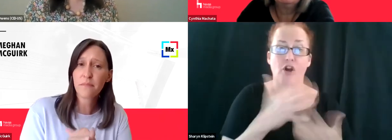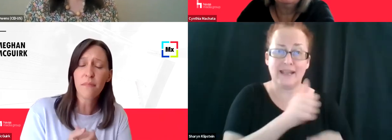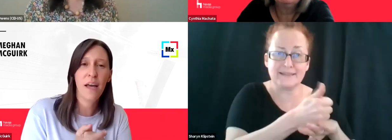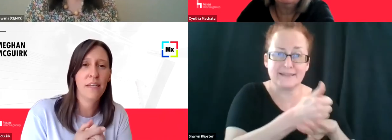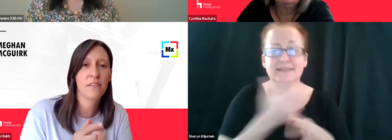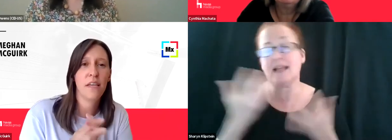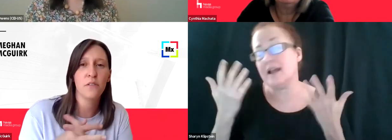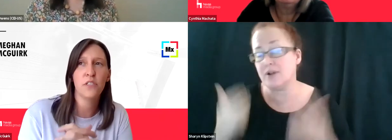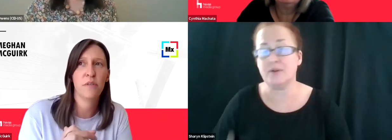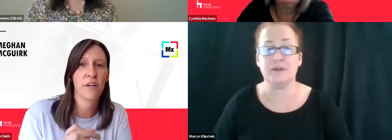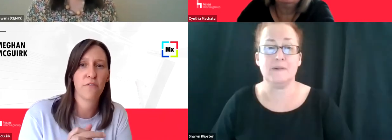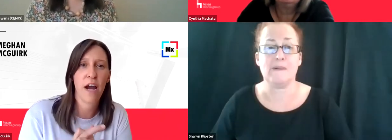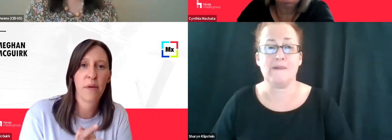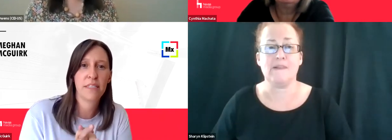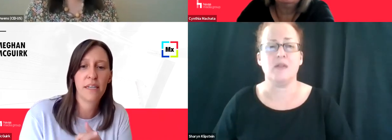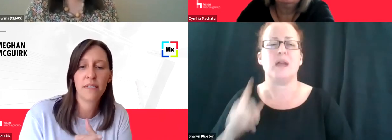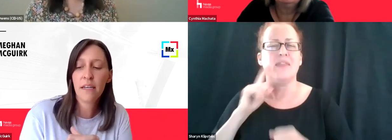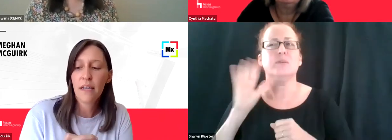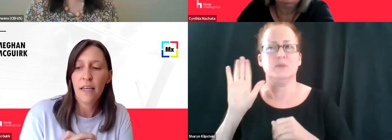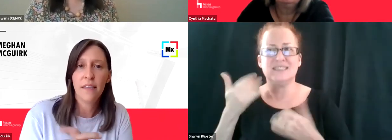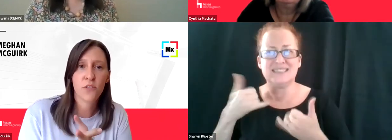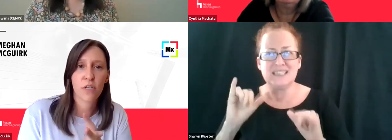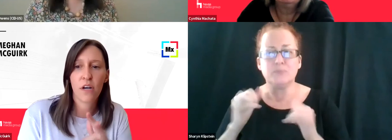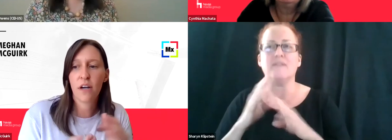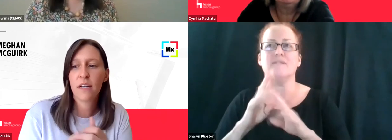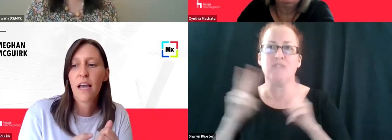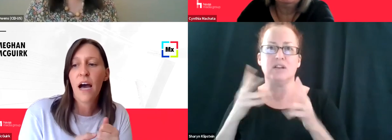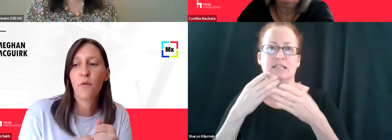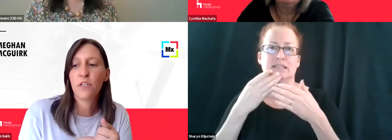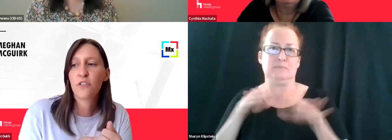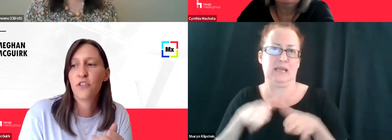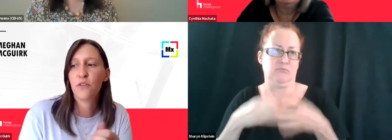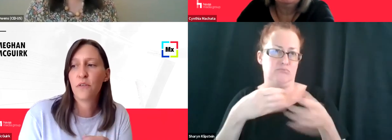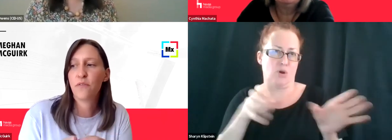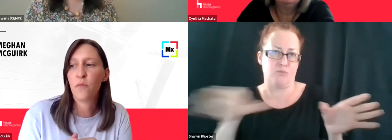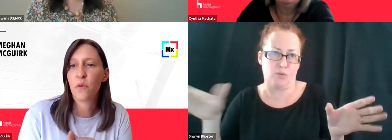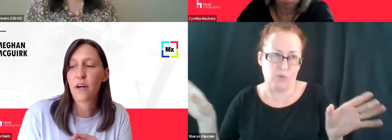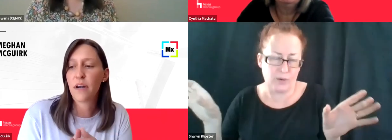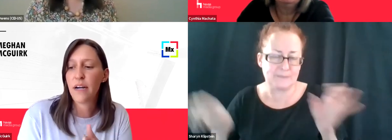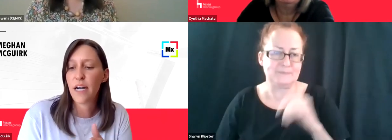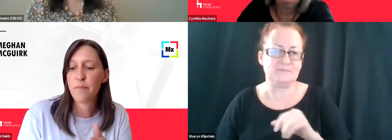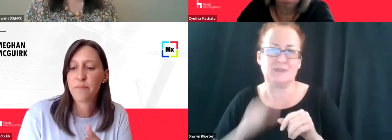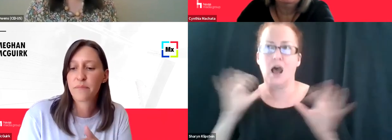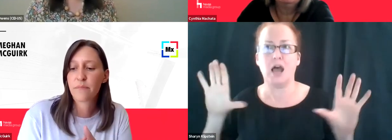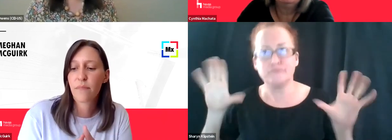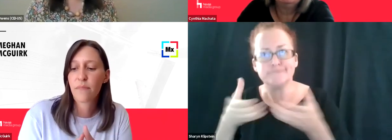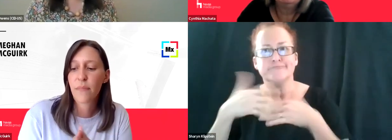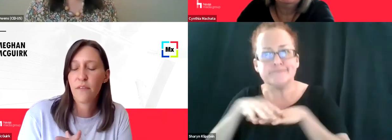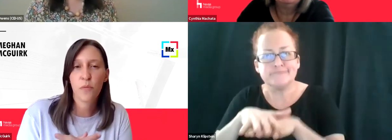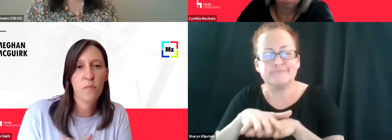So I think it is, it'll still be very fragmented in this regard. I wonder too, if more, um,